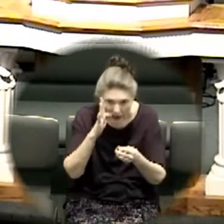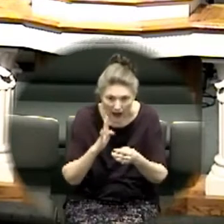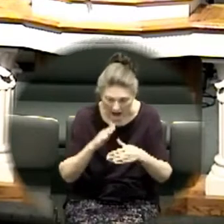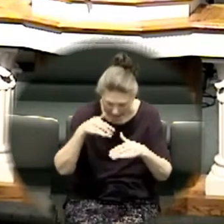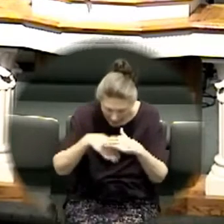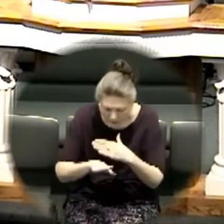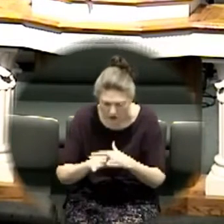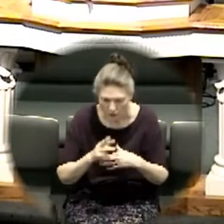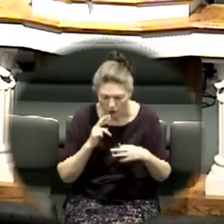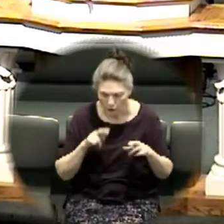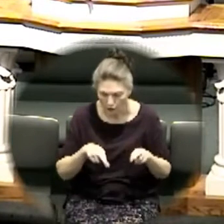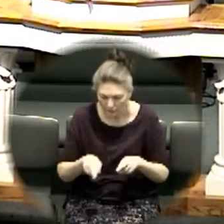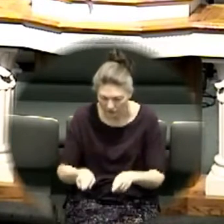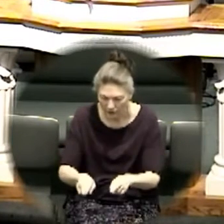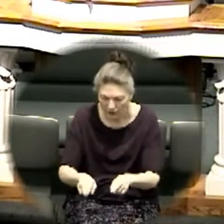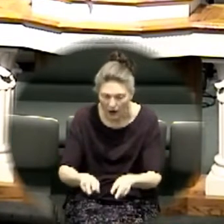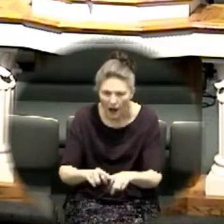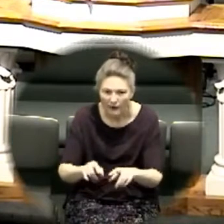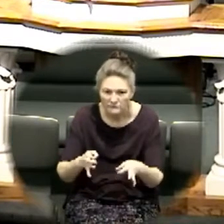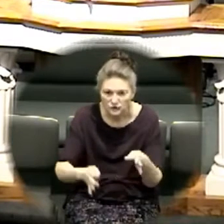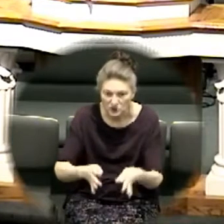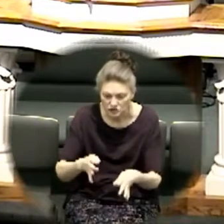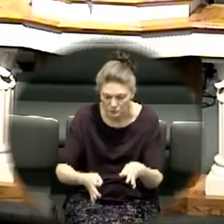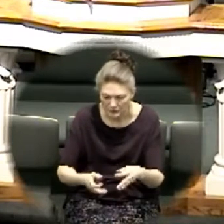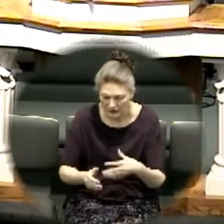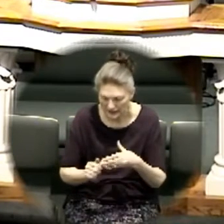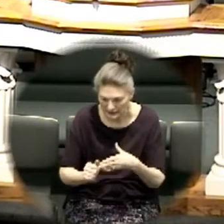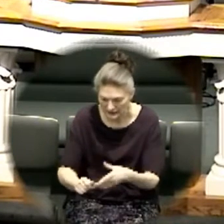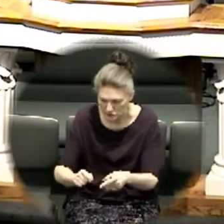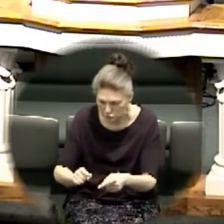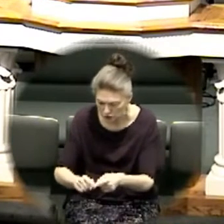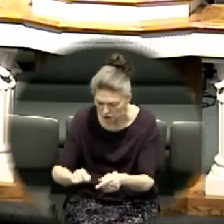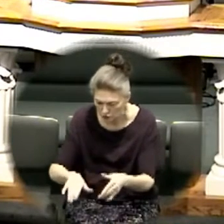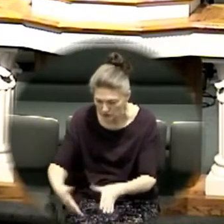into the river of judgment that leads to death